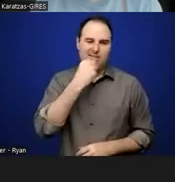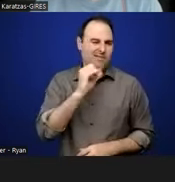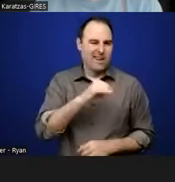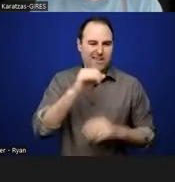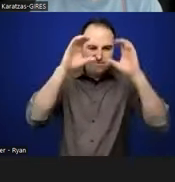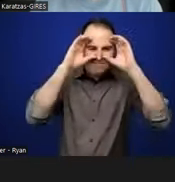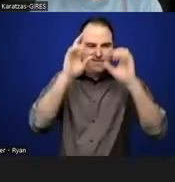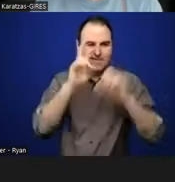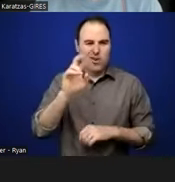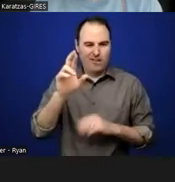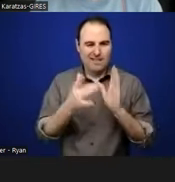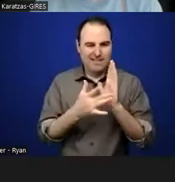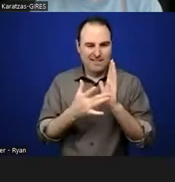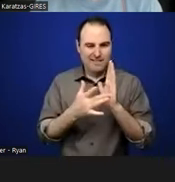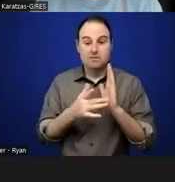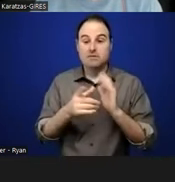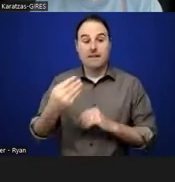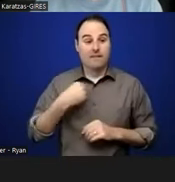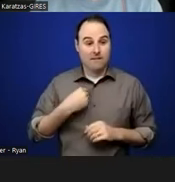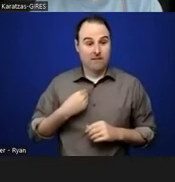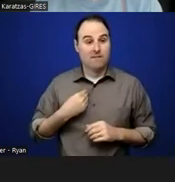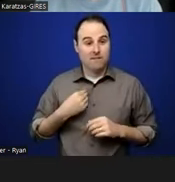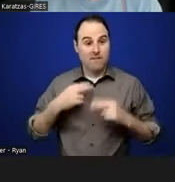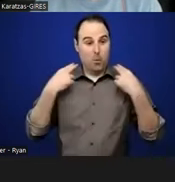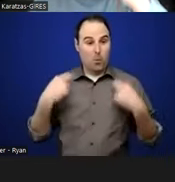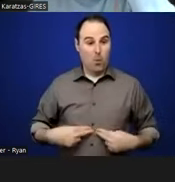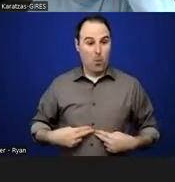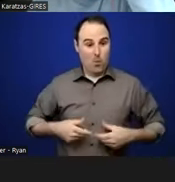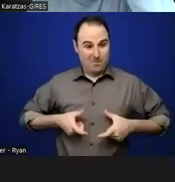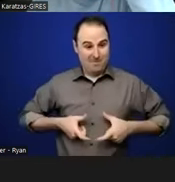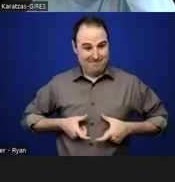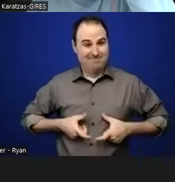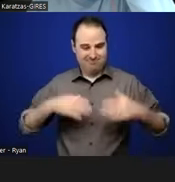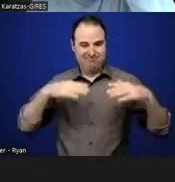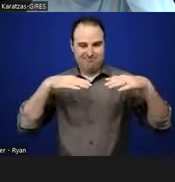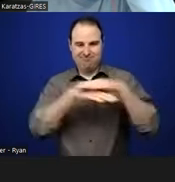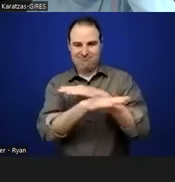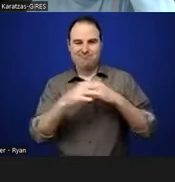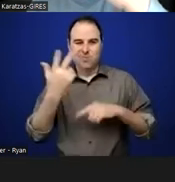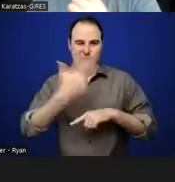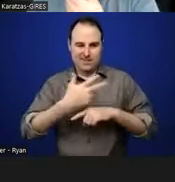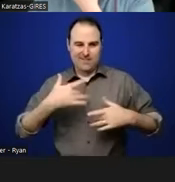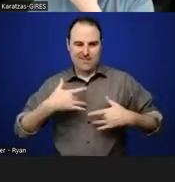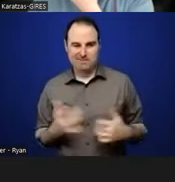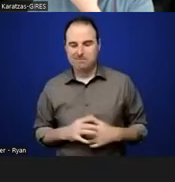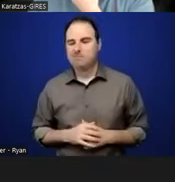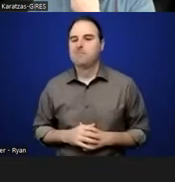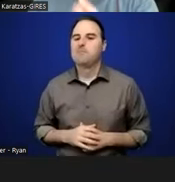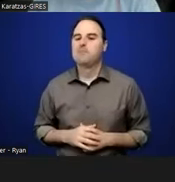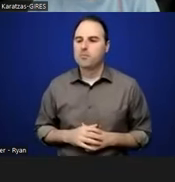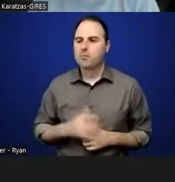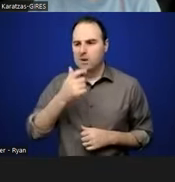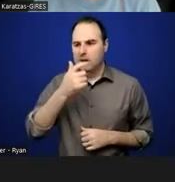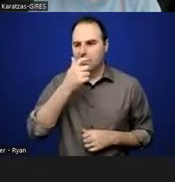he ended up getting me a pass to kind of go to this like three day event. So I passed by and what was interesting was that